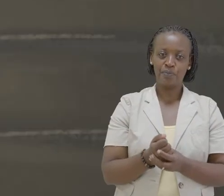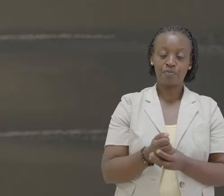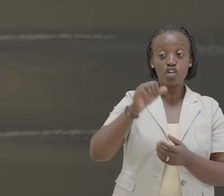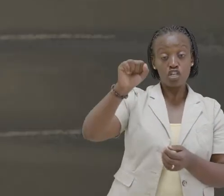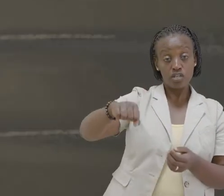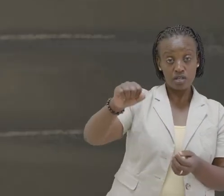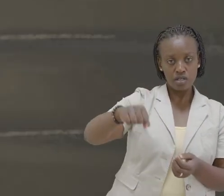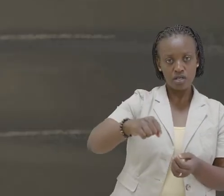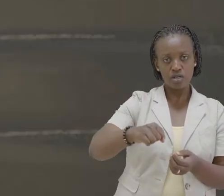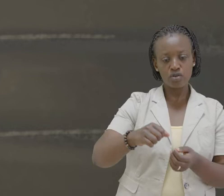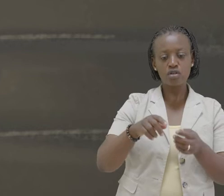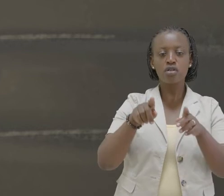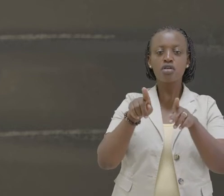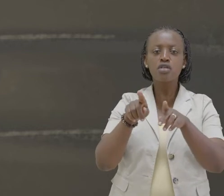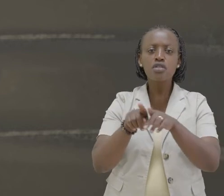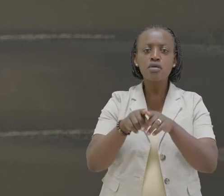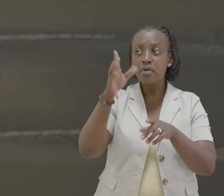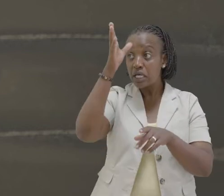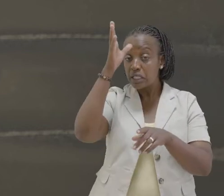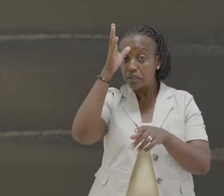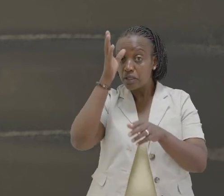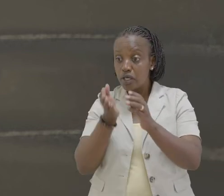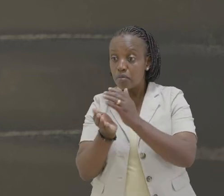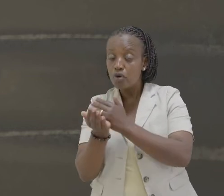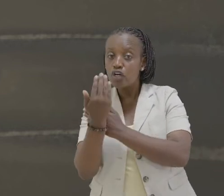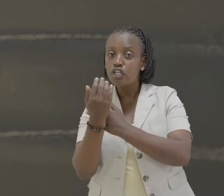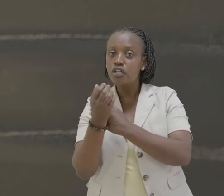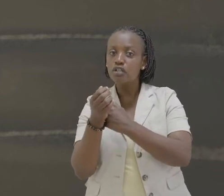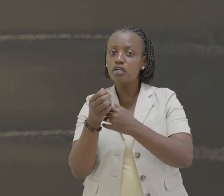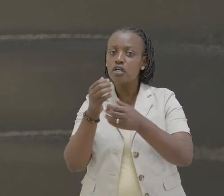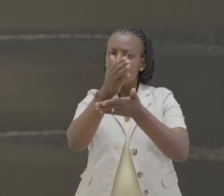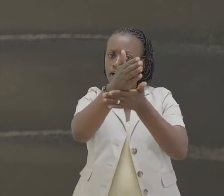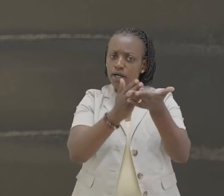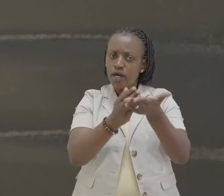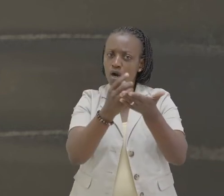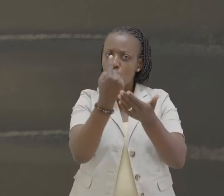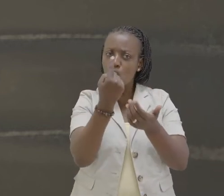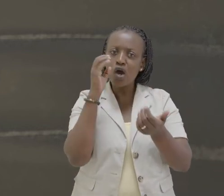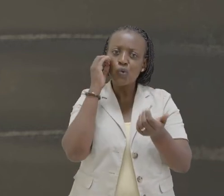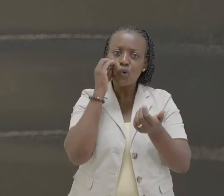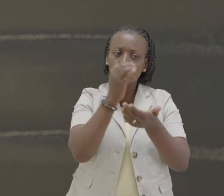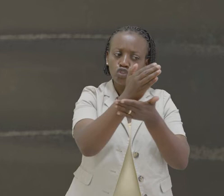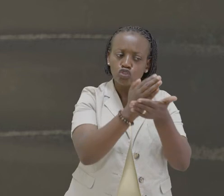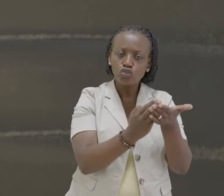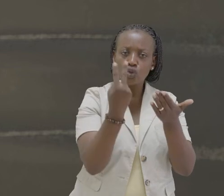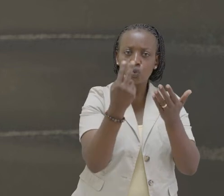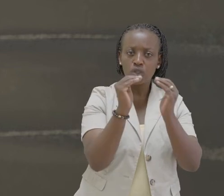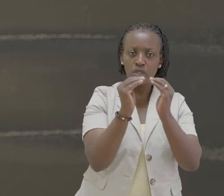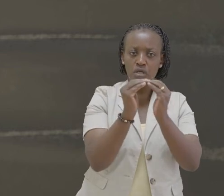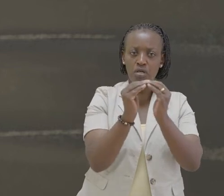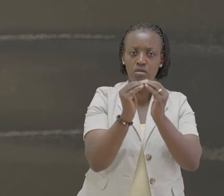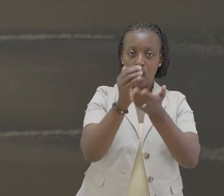Yes, it's like what our dad did in the morning He cut one orange into two equal